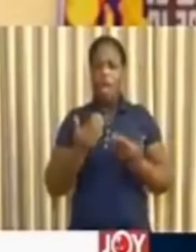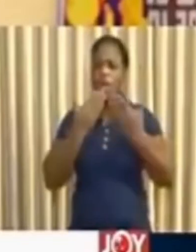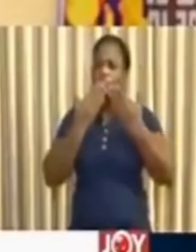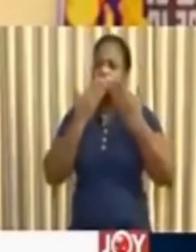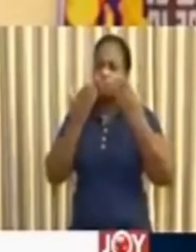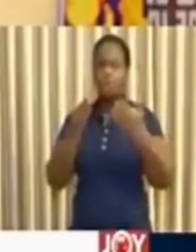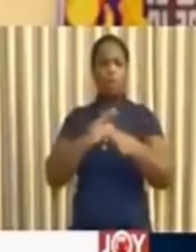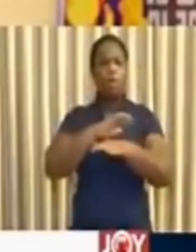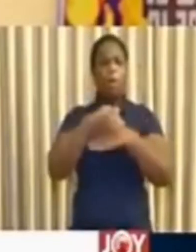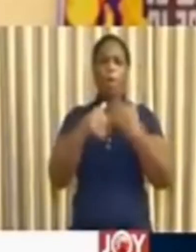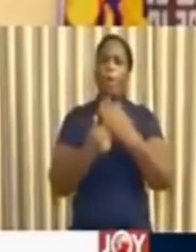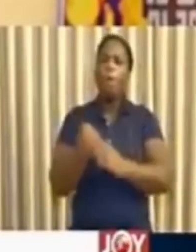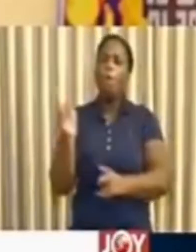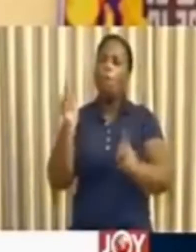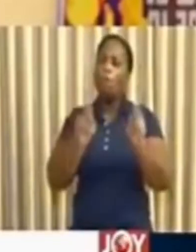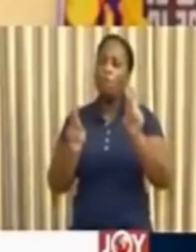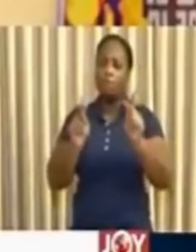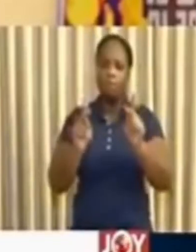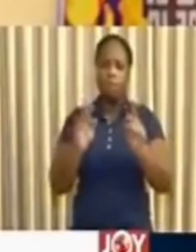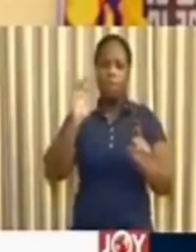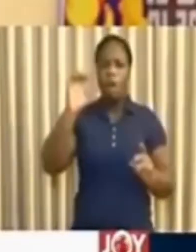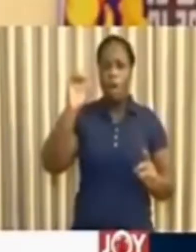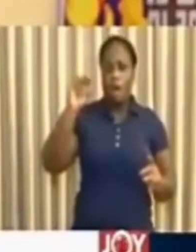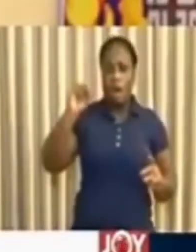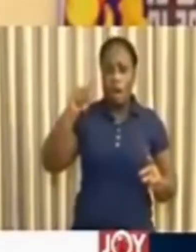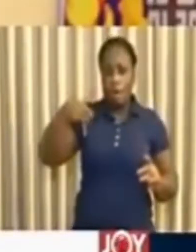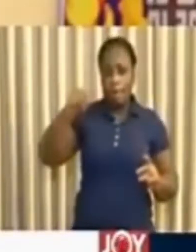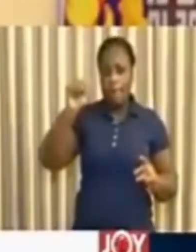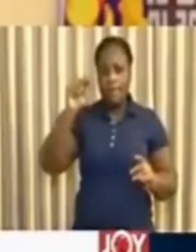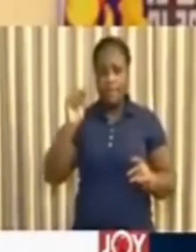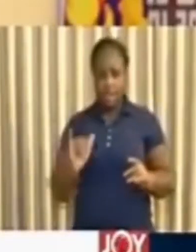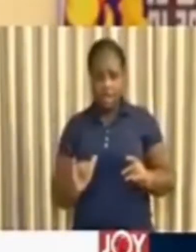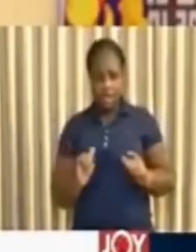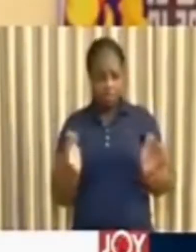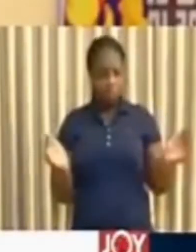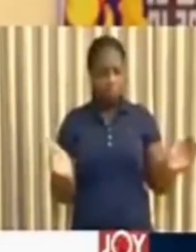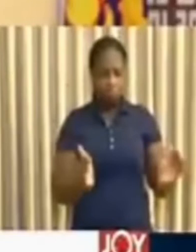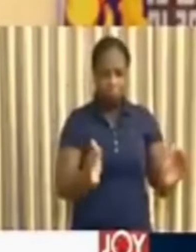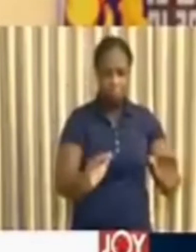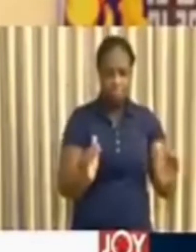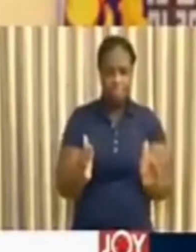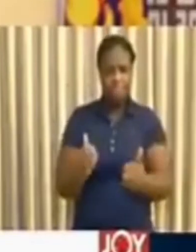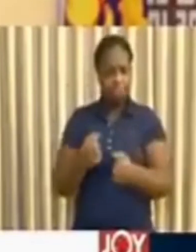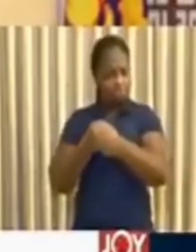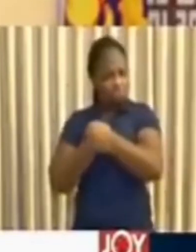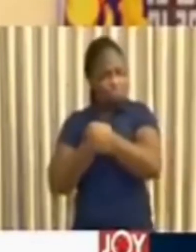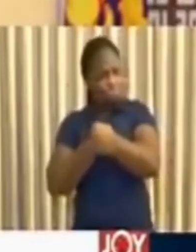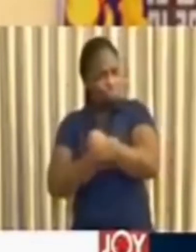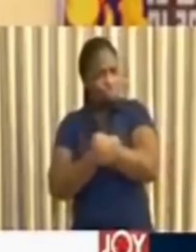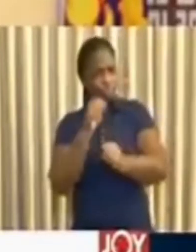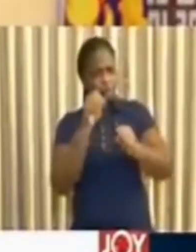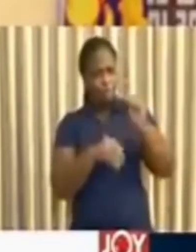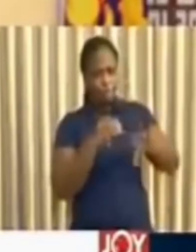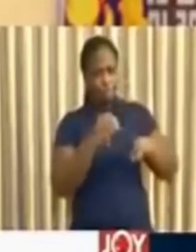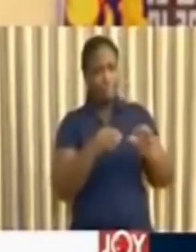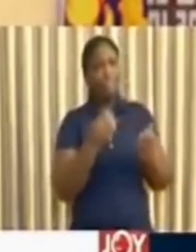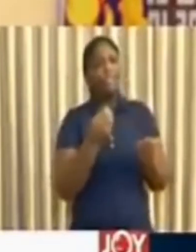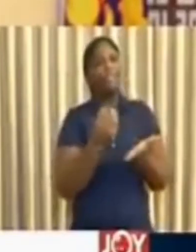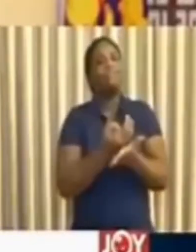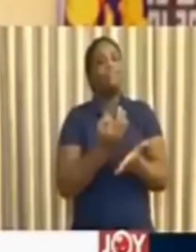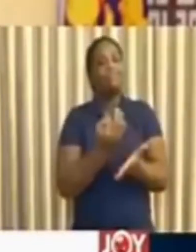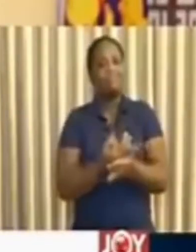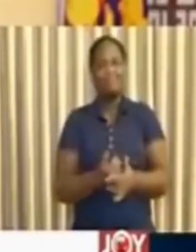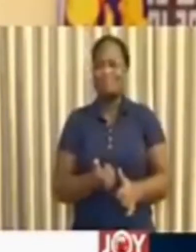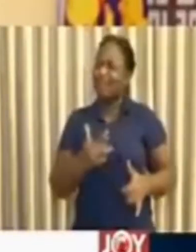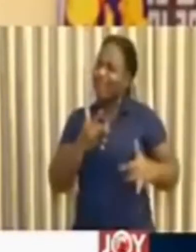also who have made donations and contributions into the COVID-19 National Trust Fund for